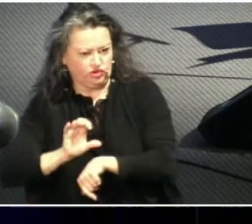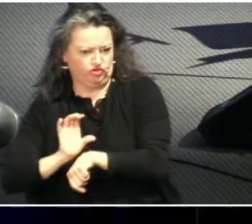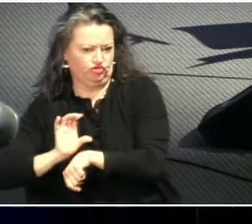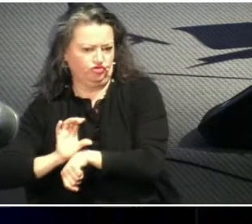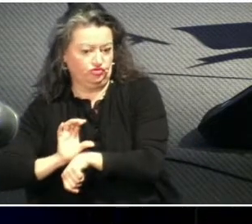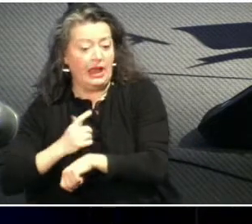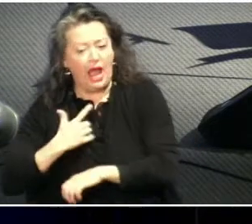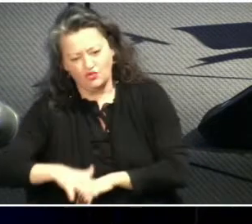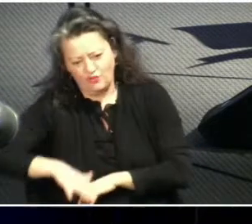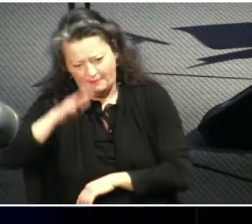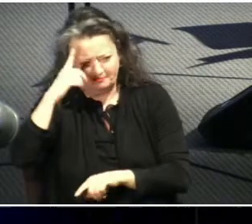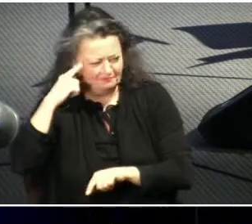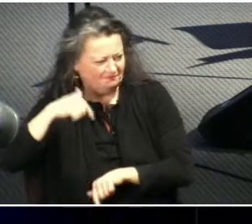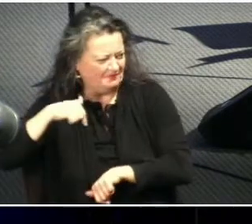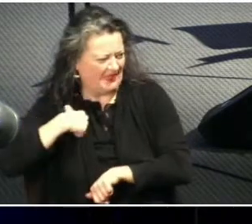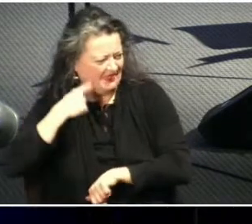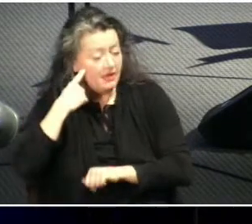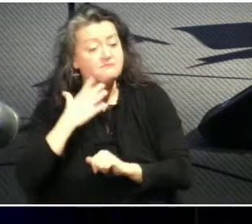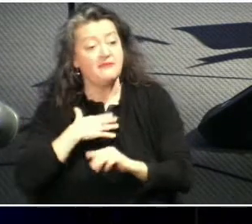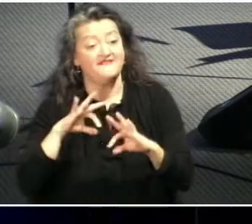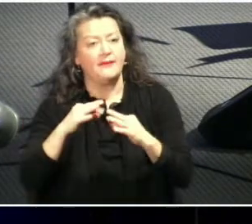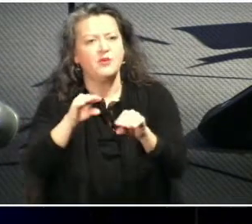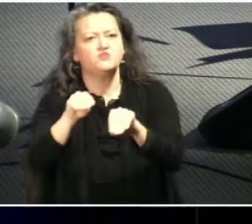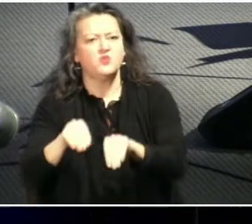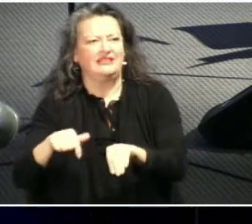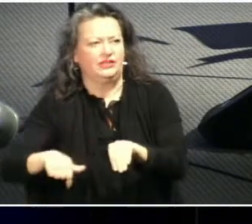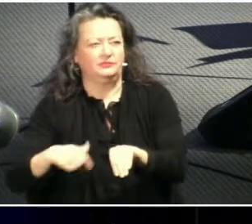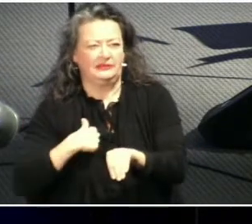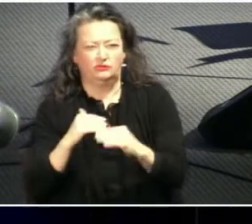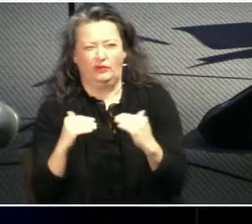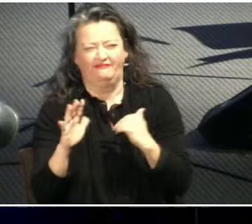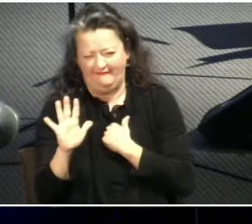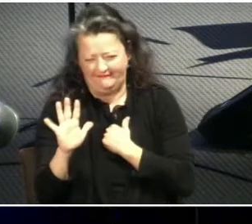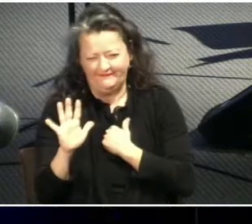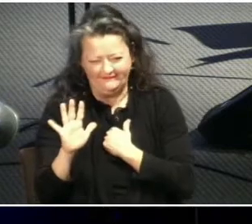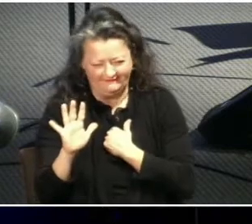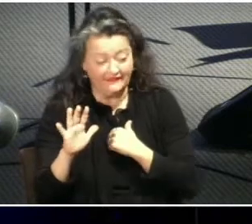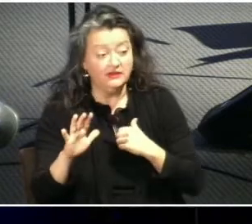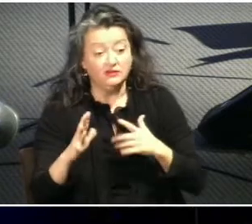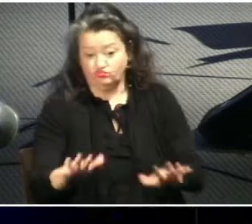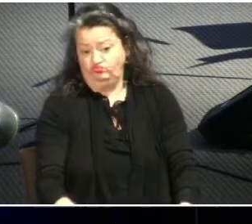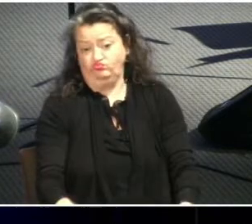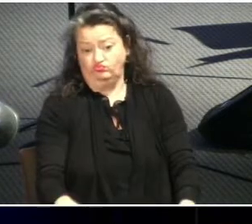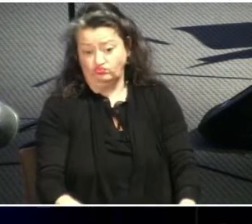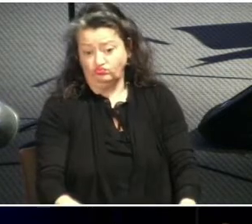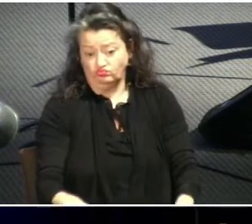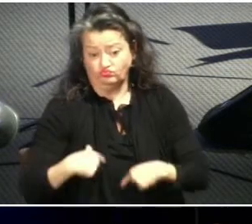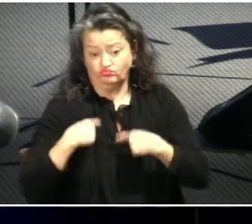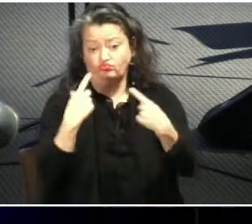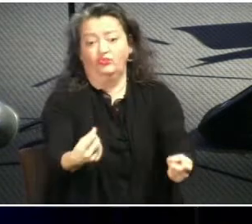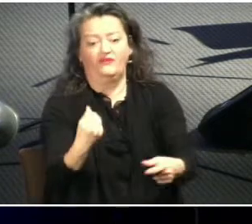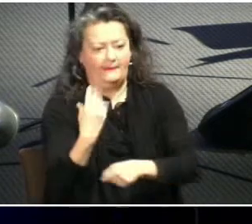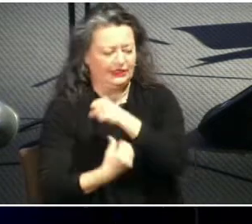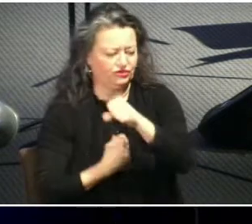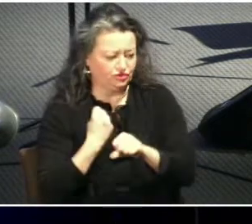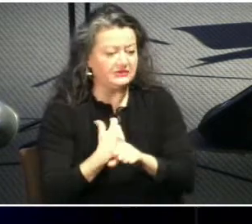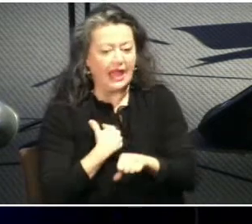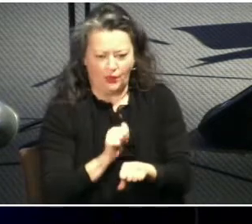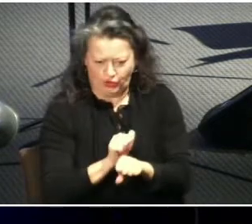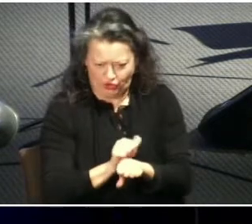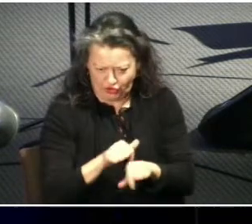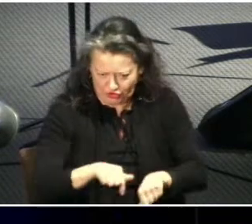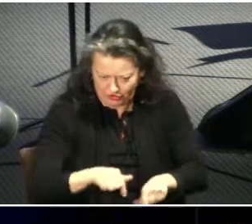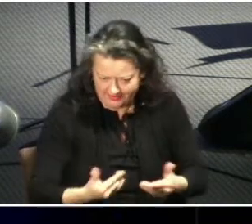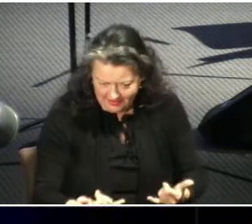basically grown up here i think my family came when i was in grade five and it's been home for me for a lot of years i work here